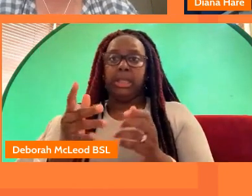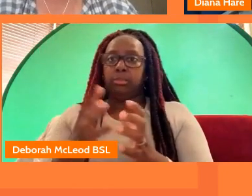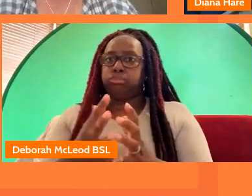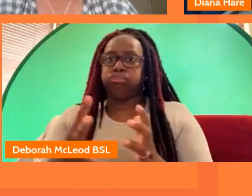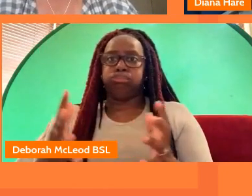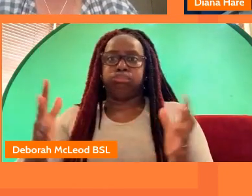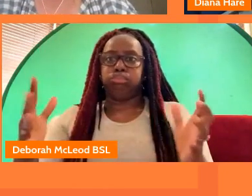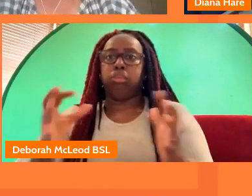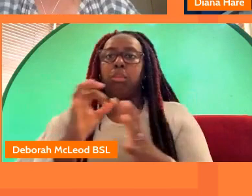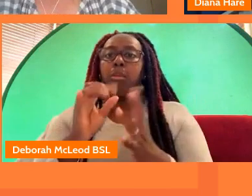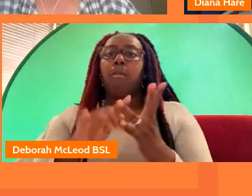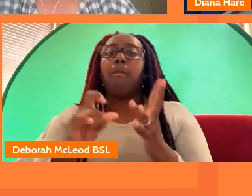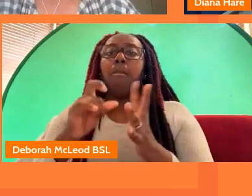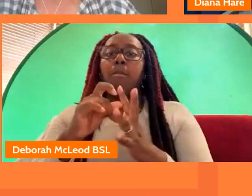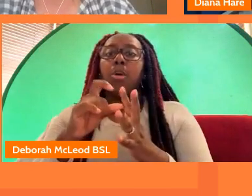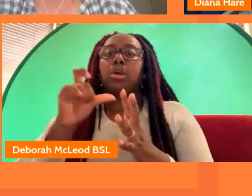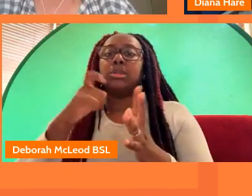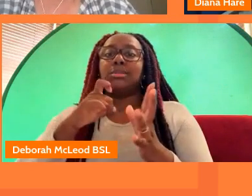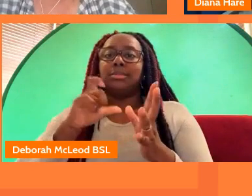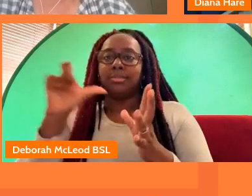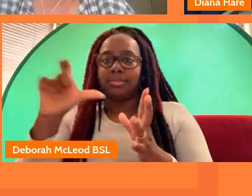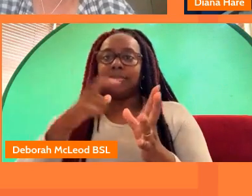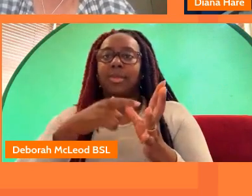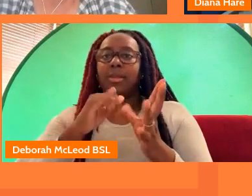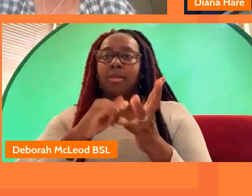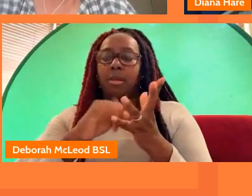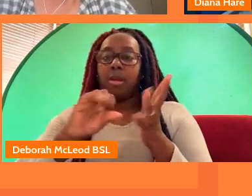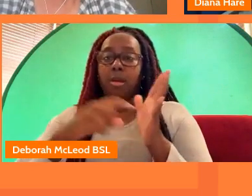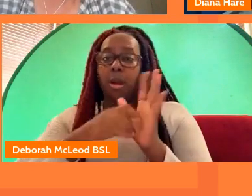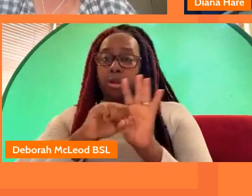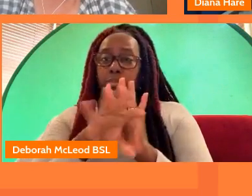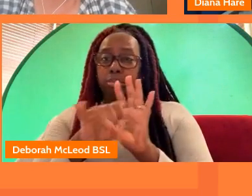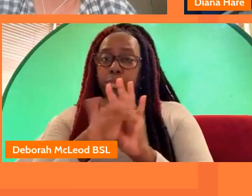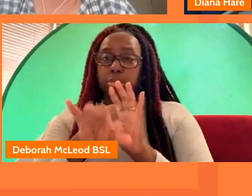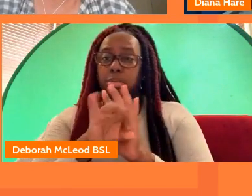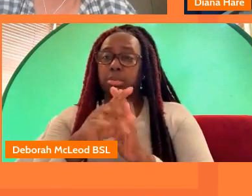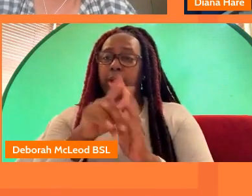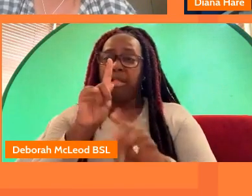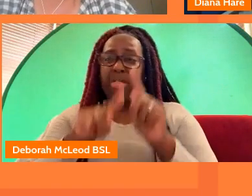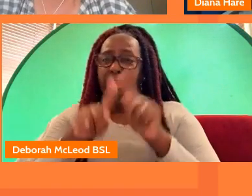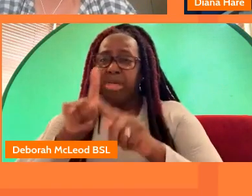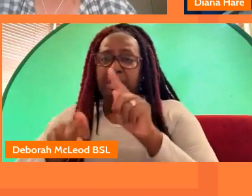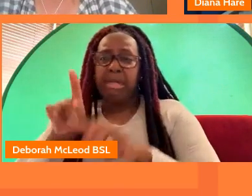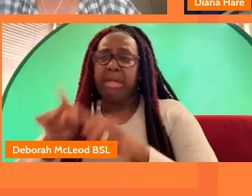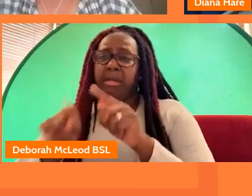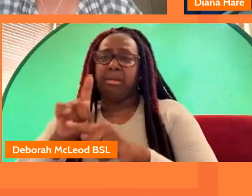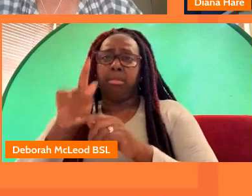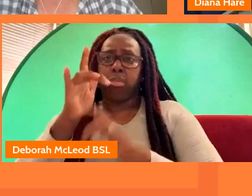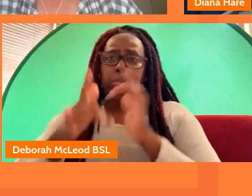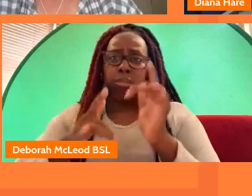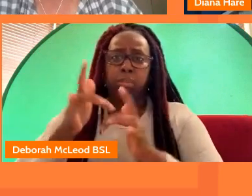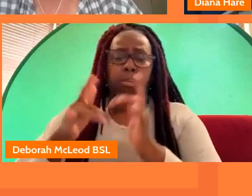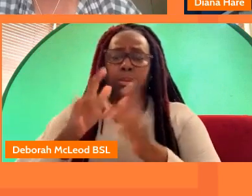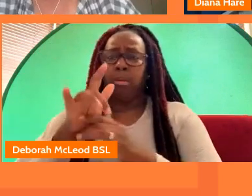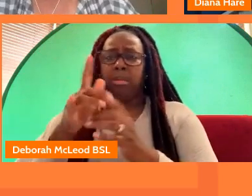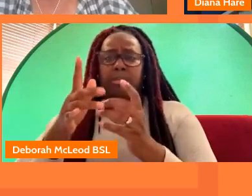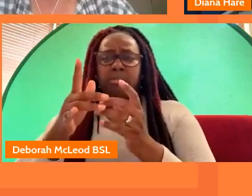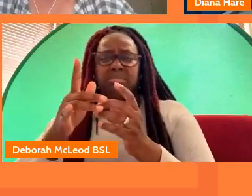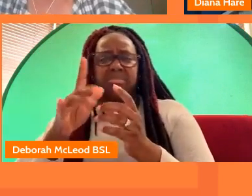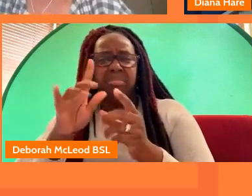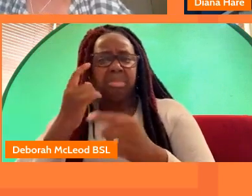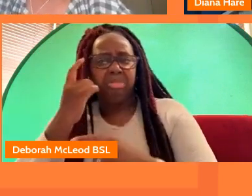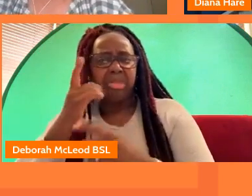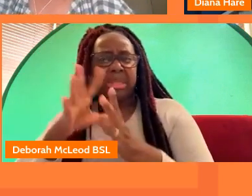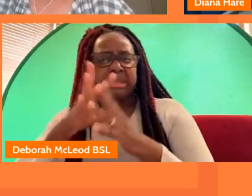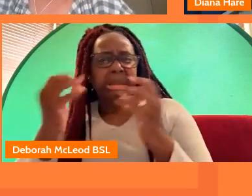podcasts and and lots of other audio streamers what what do you think is perhaps is is there something missing in that